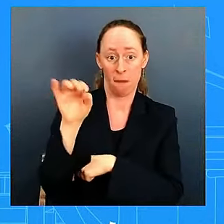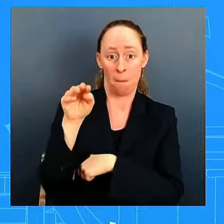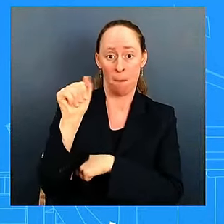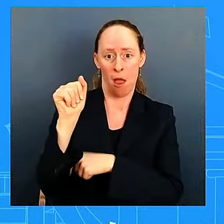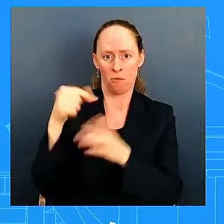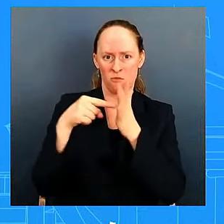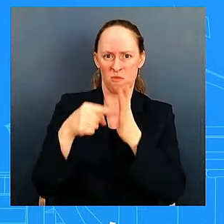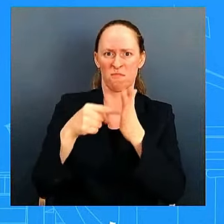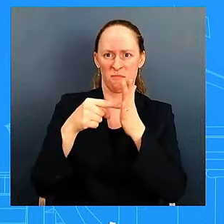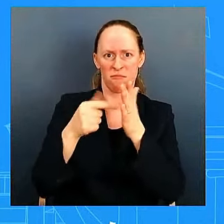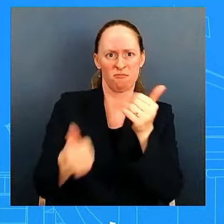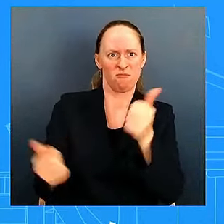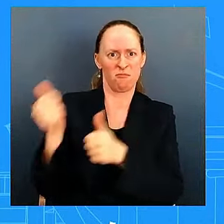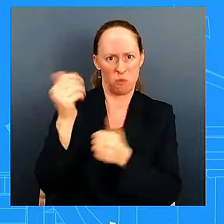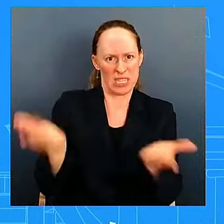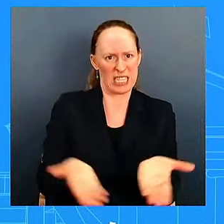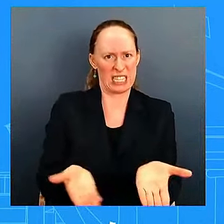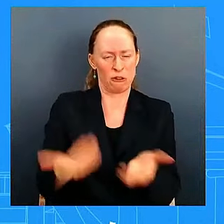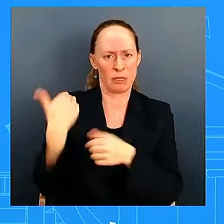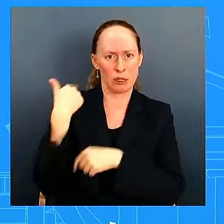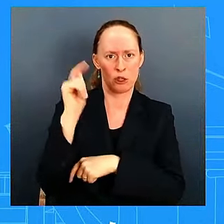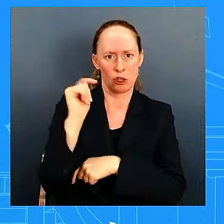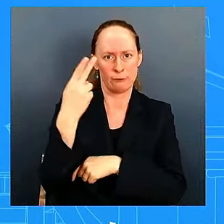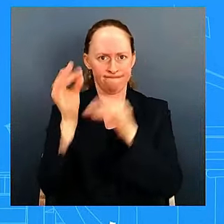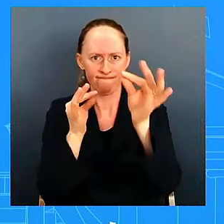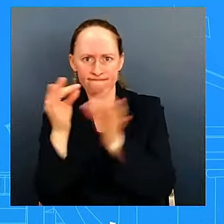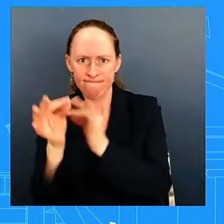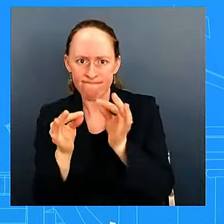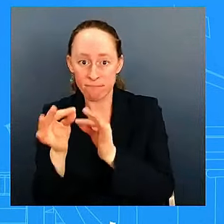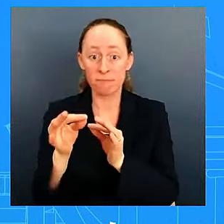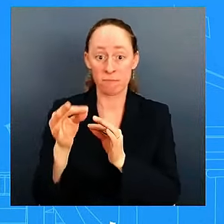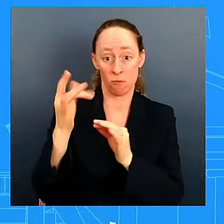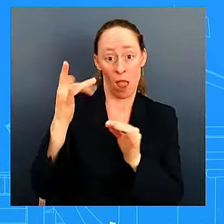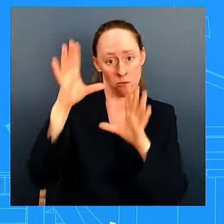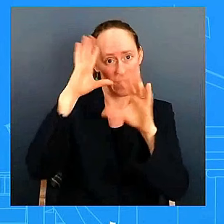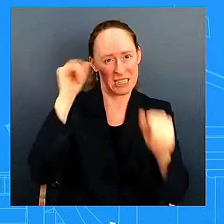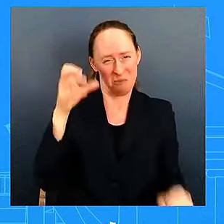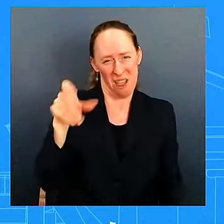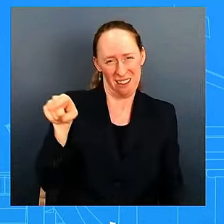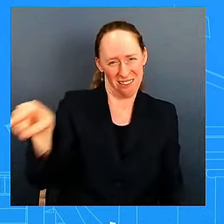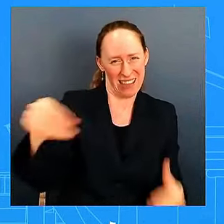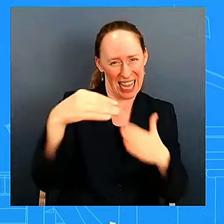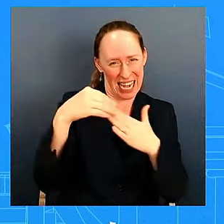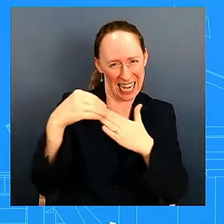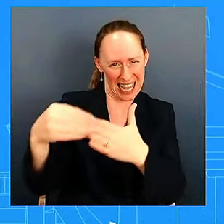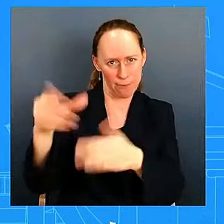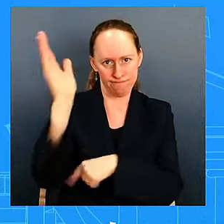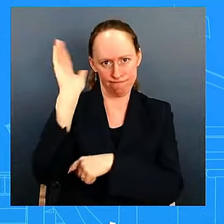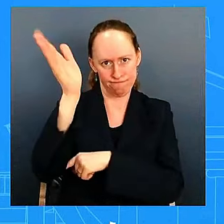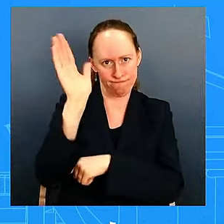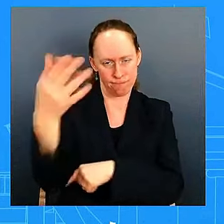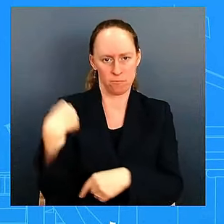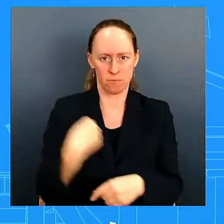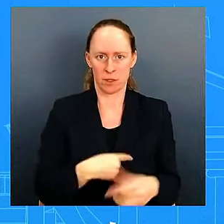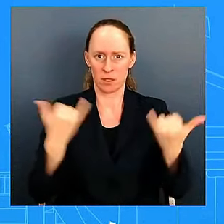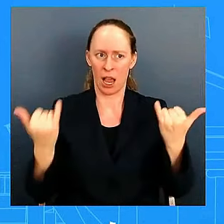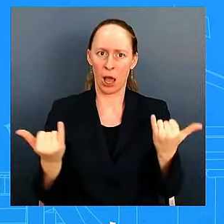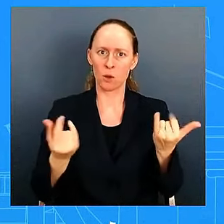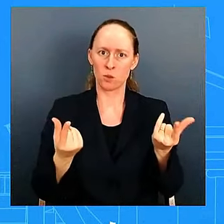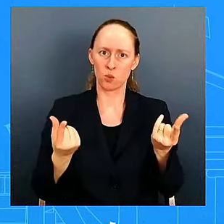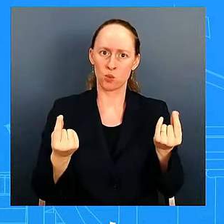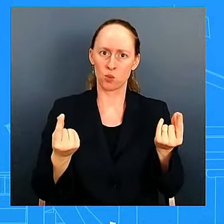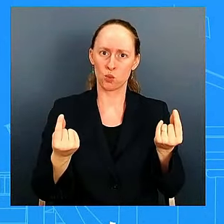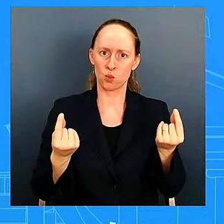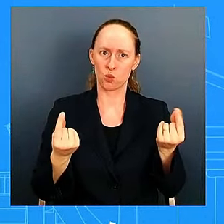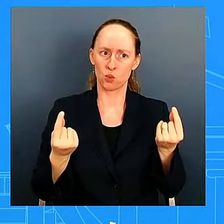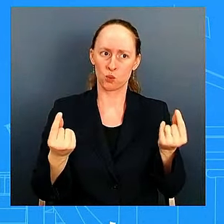-positioning on the ground remember these are folks who do this type of stuff when you think about fema think about the red cross you think about the u